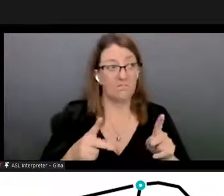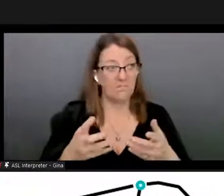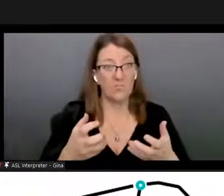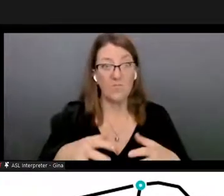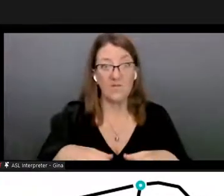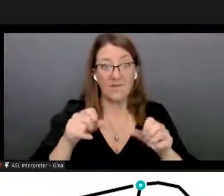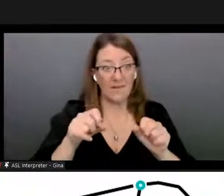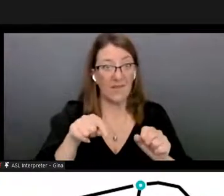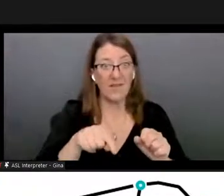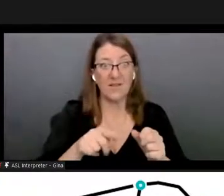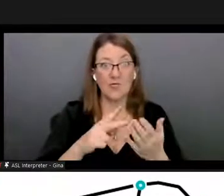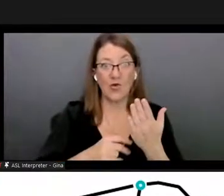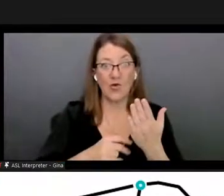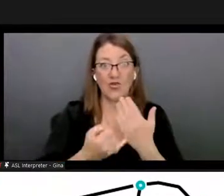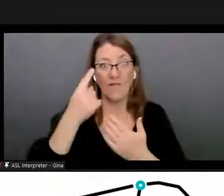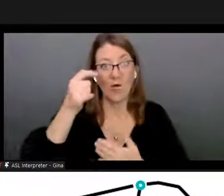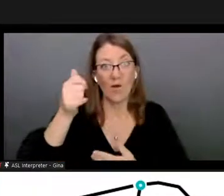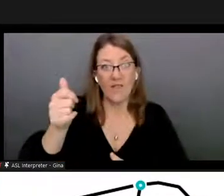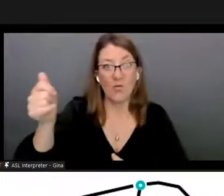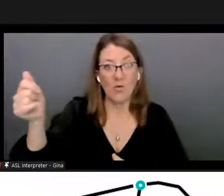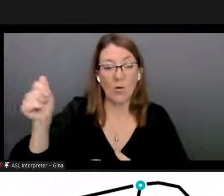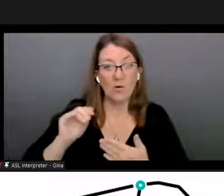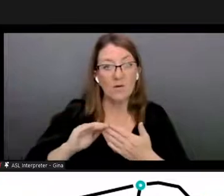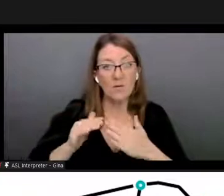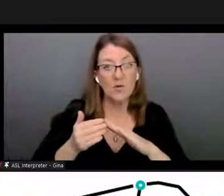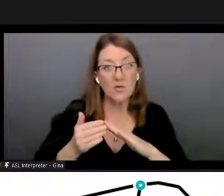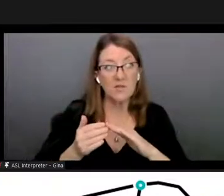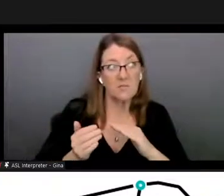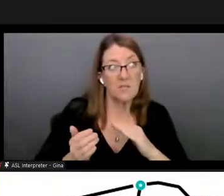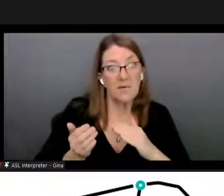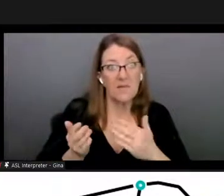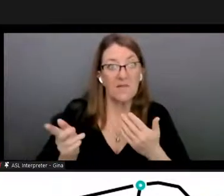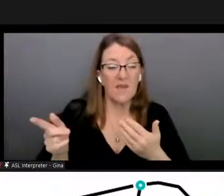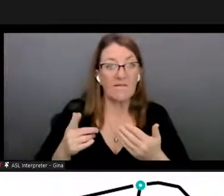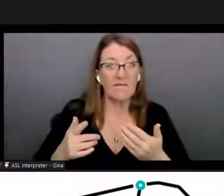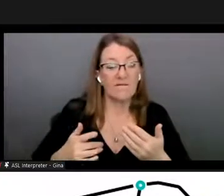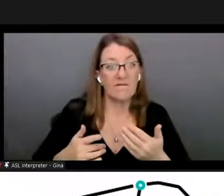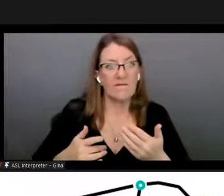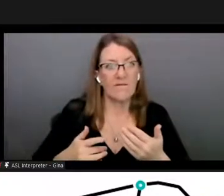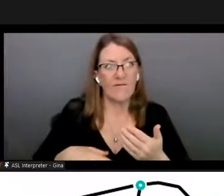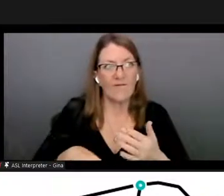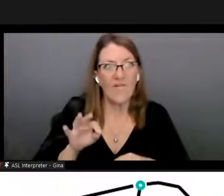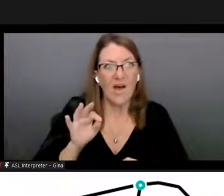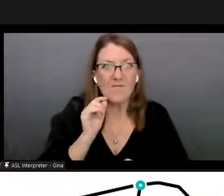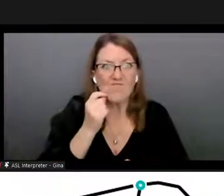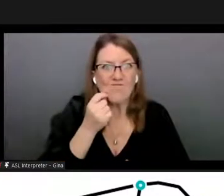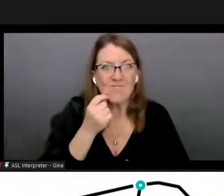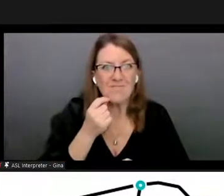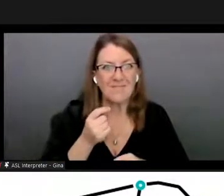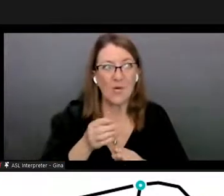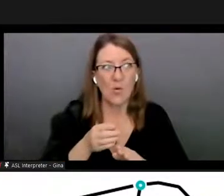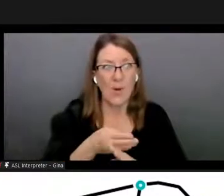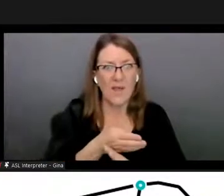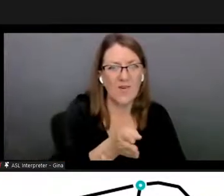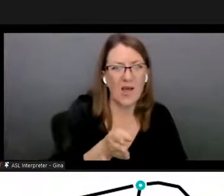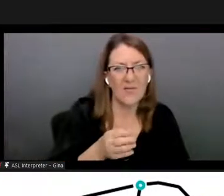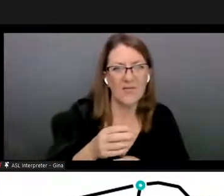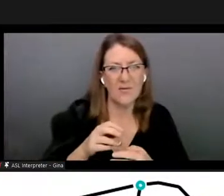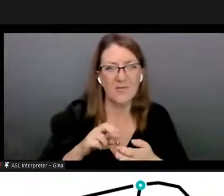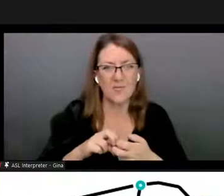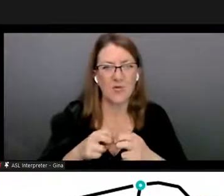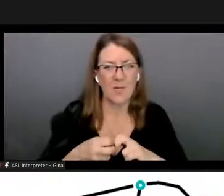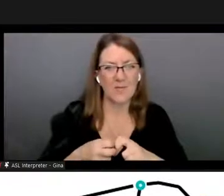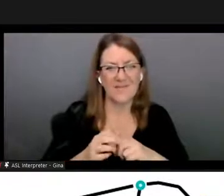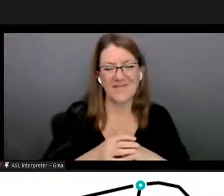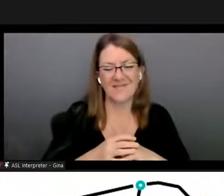on for their own communities may um find interesting shortcuts to some of these problems you know so um